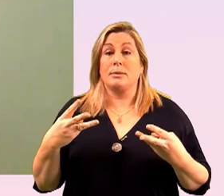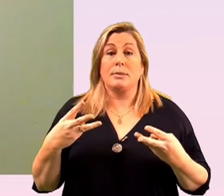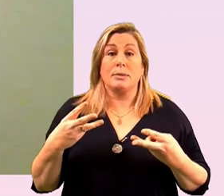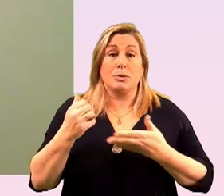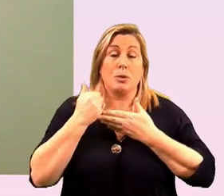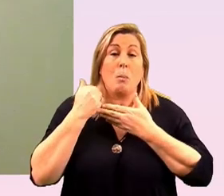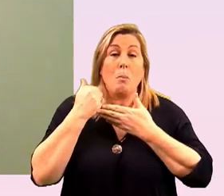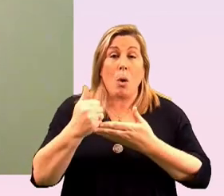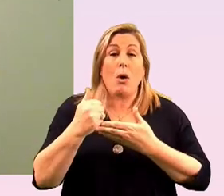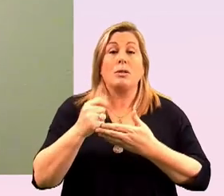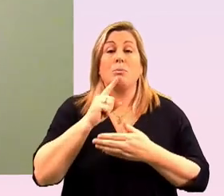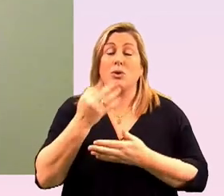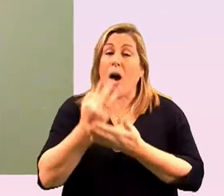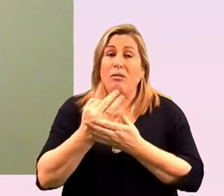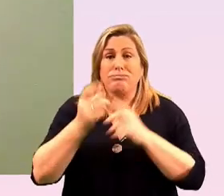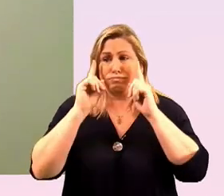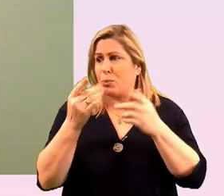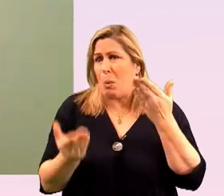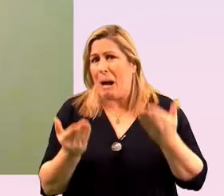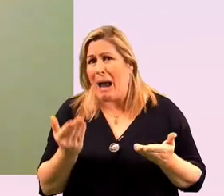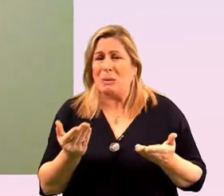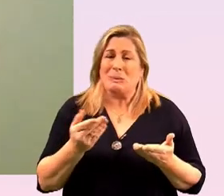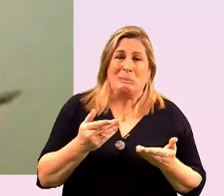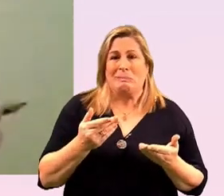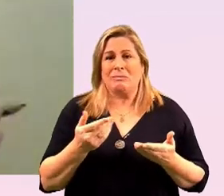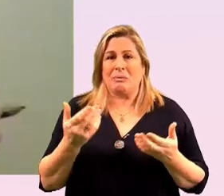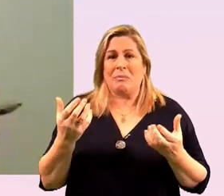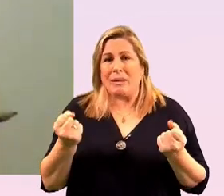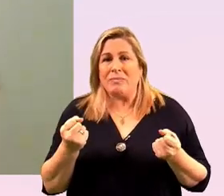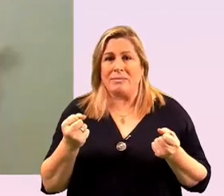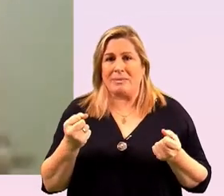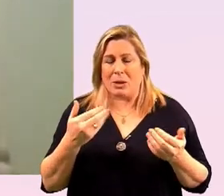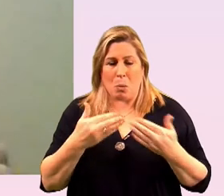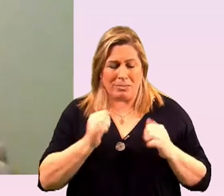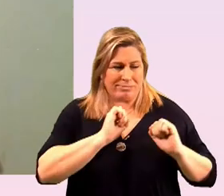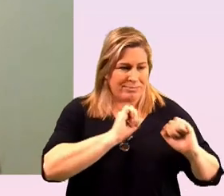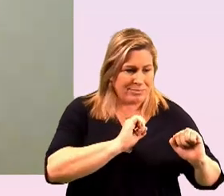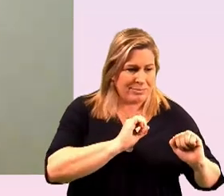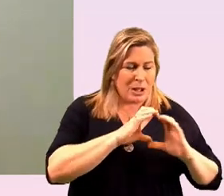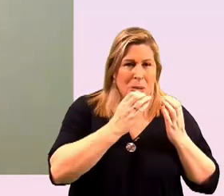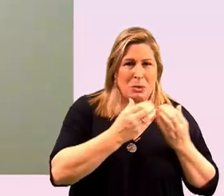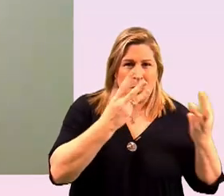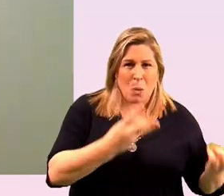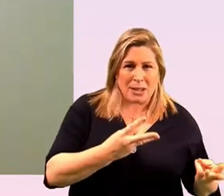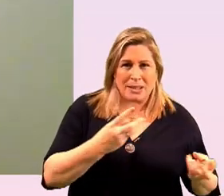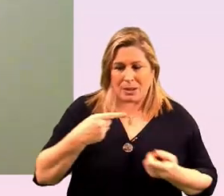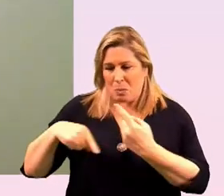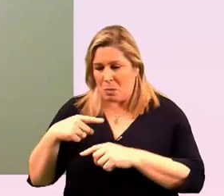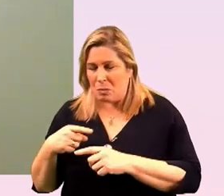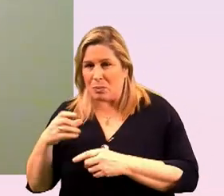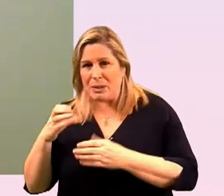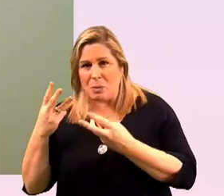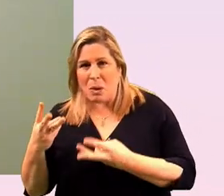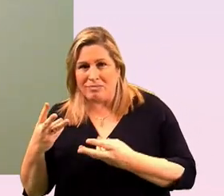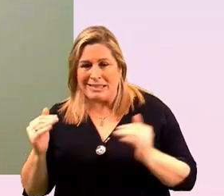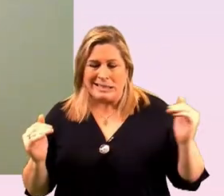support but often they don't know how and there's often a gap between what ngos or the community sector are looking for and what the the